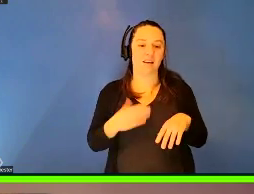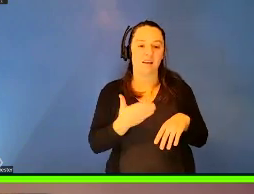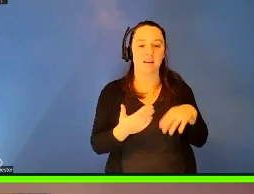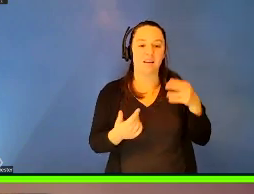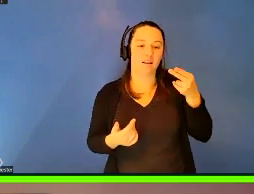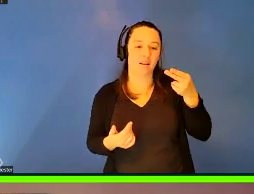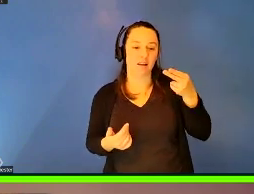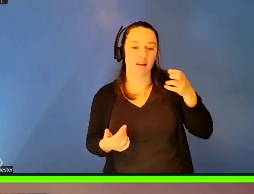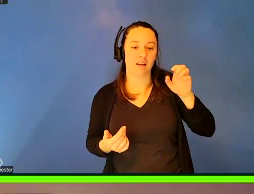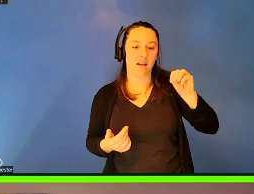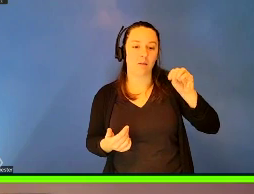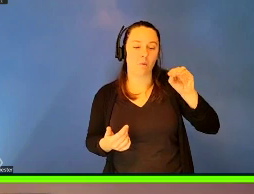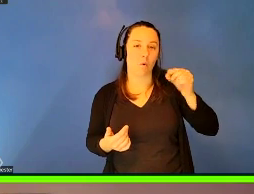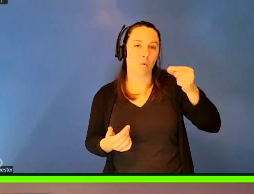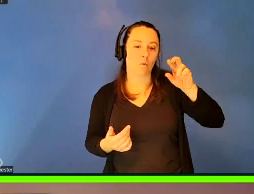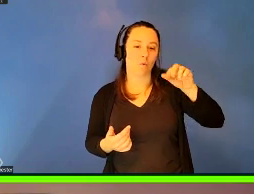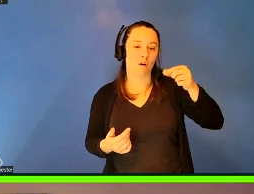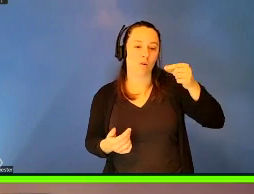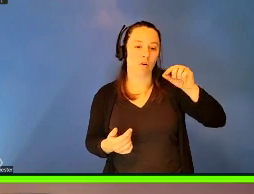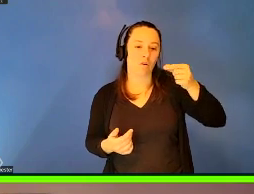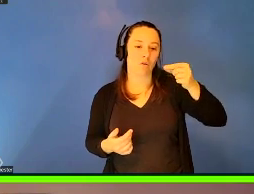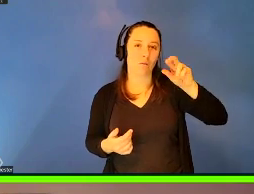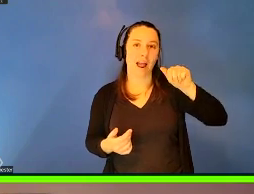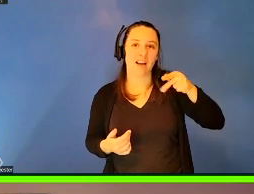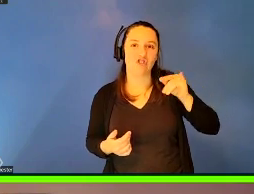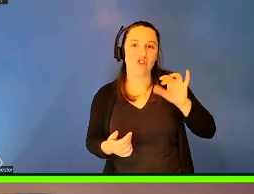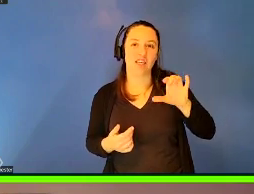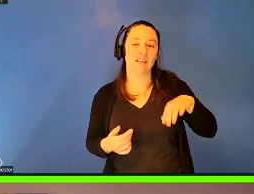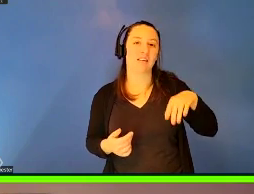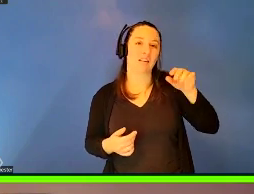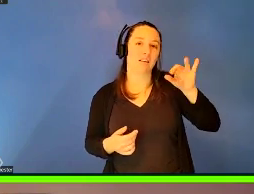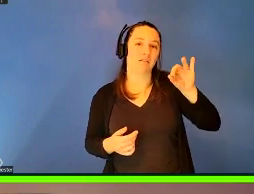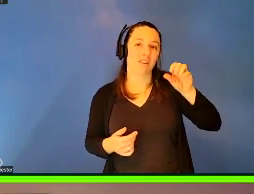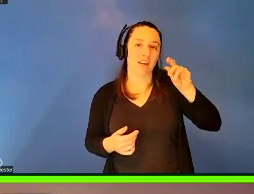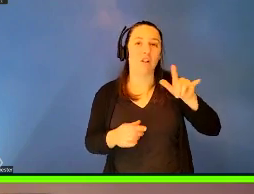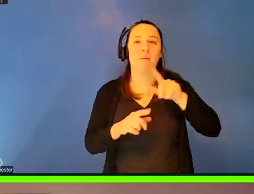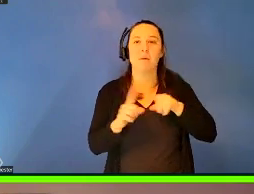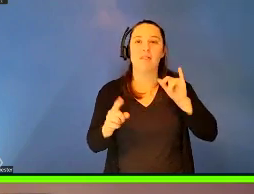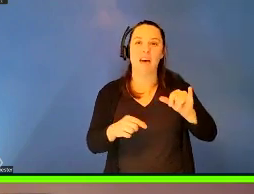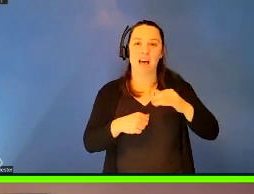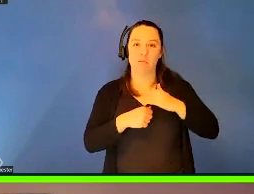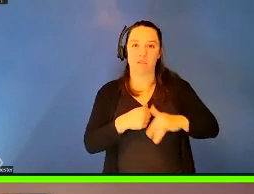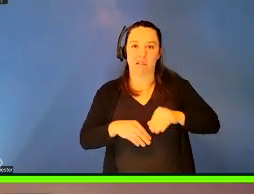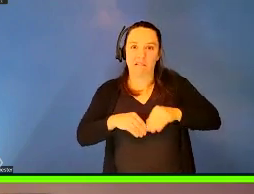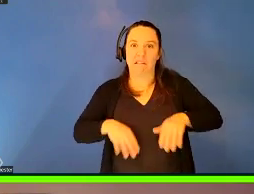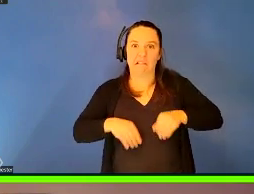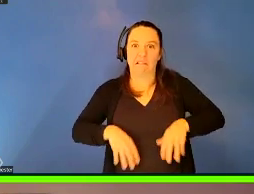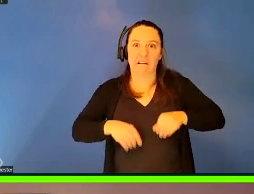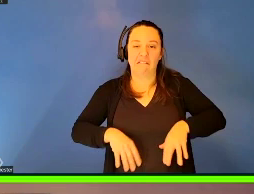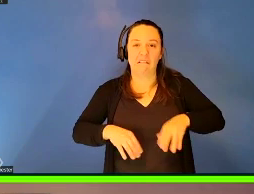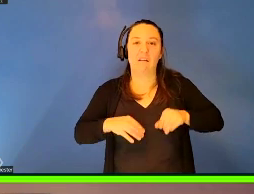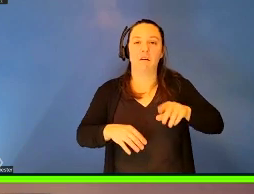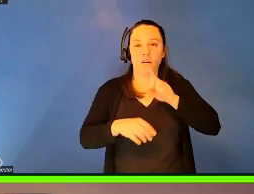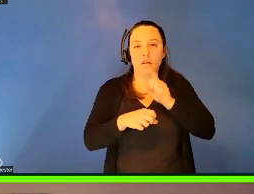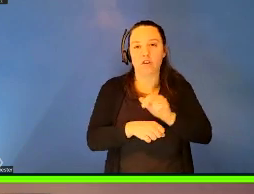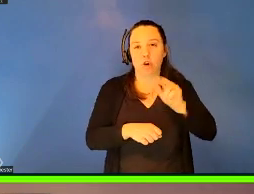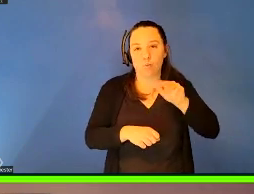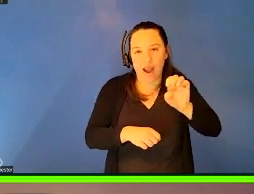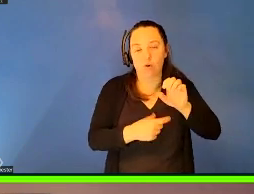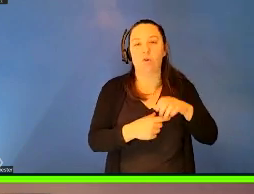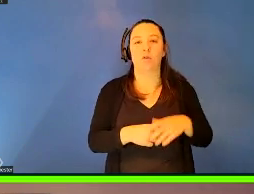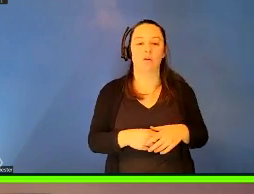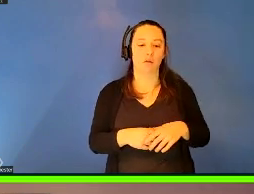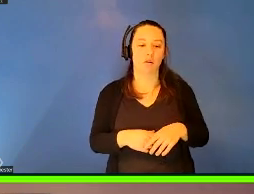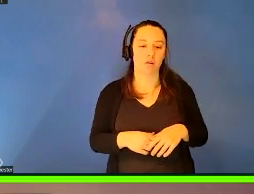hemorrhagic, the hemorrhagic aspect, like with Ebola is actually quite rare. So the Ebola virus gets, disease gets turned to Ebola, certainly Ebola